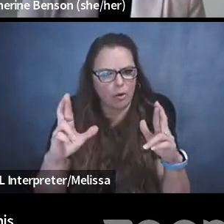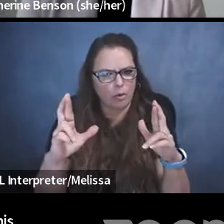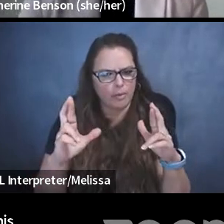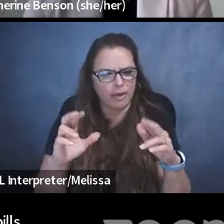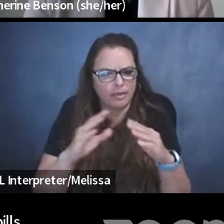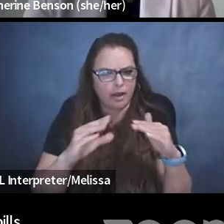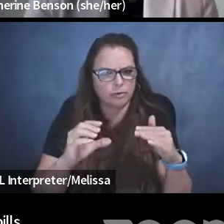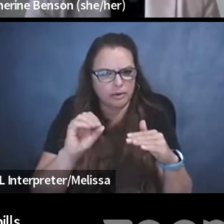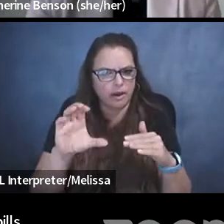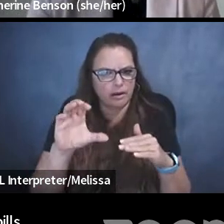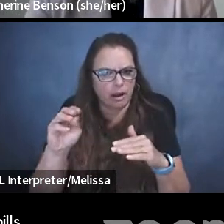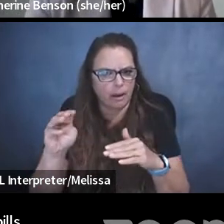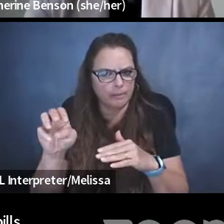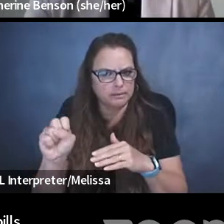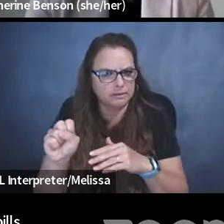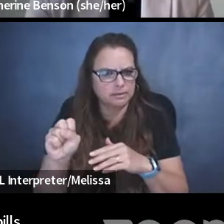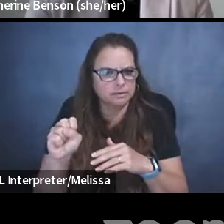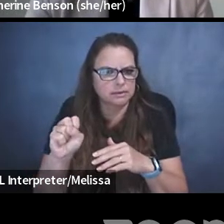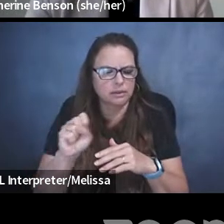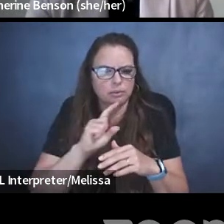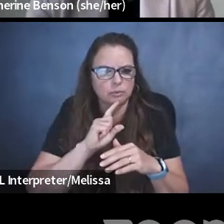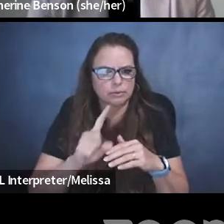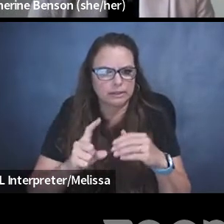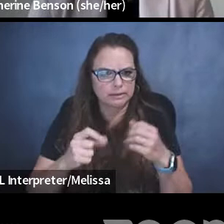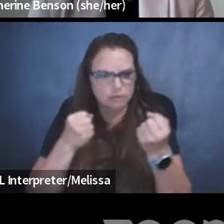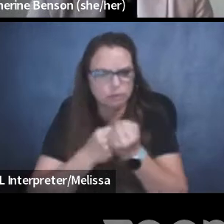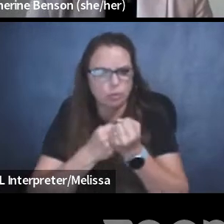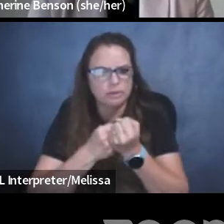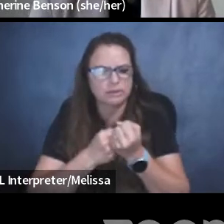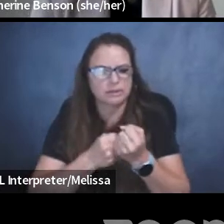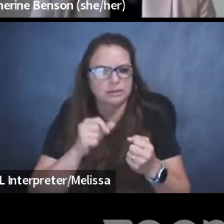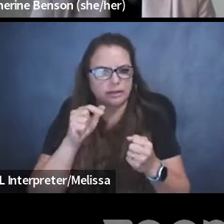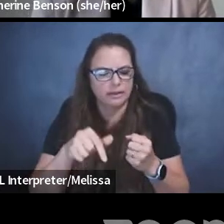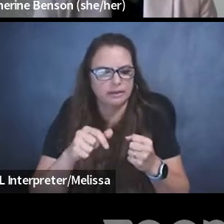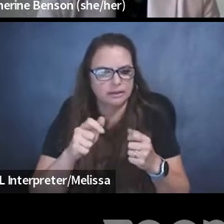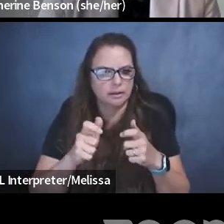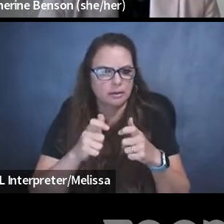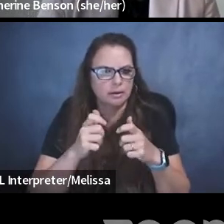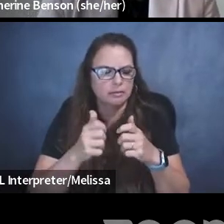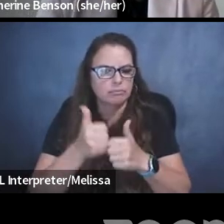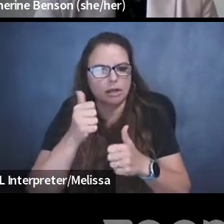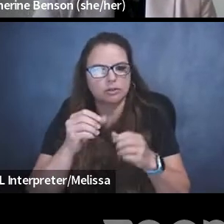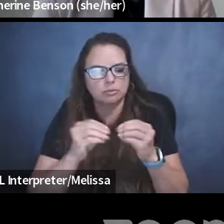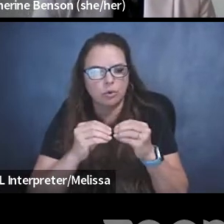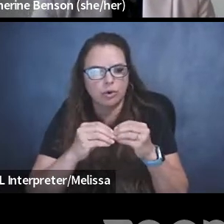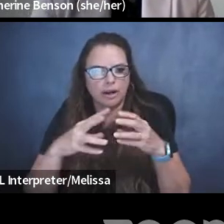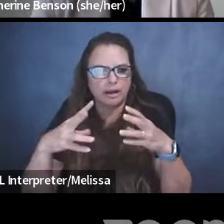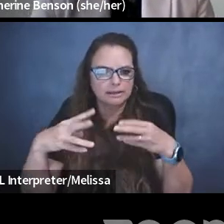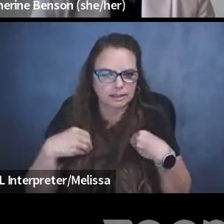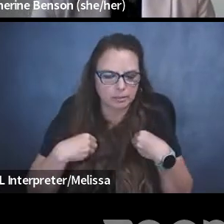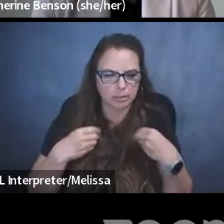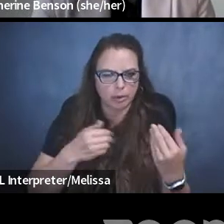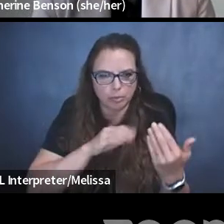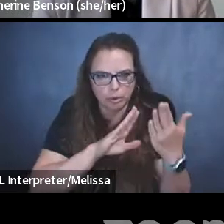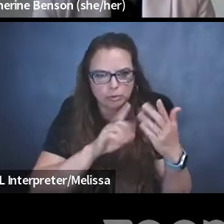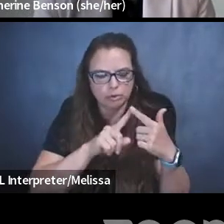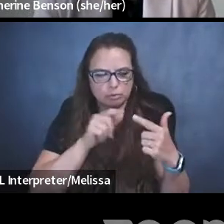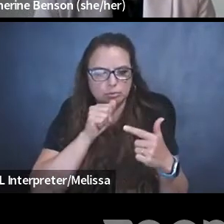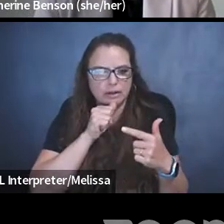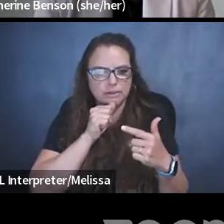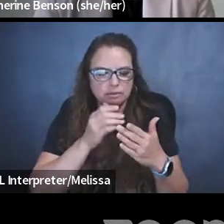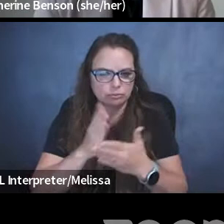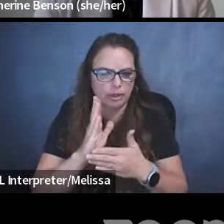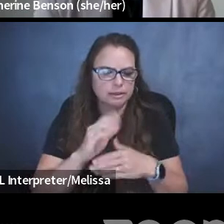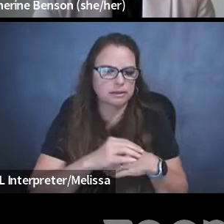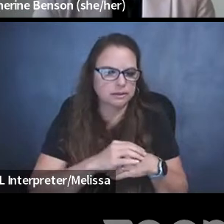endorses this much more acceptable approach to privacy rights